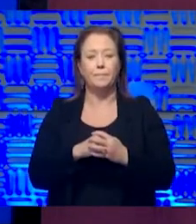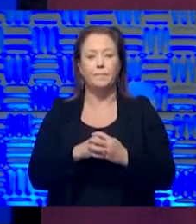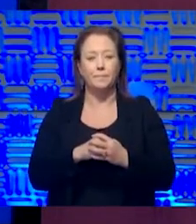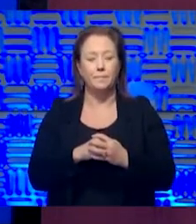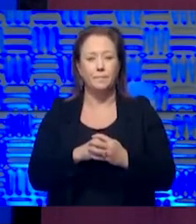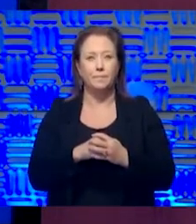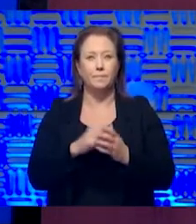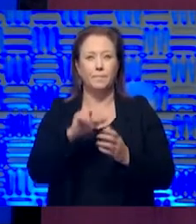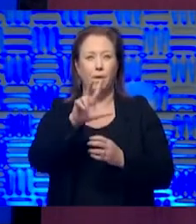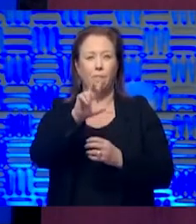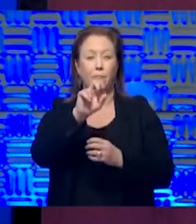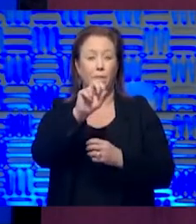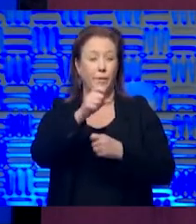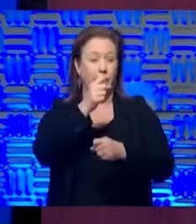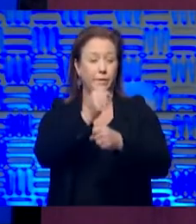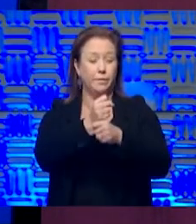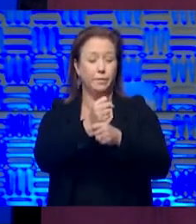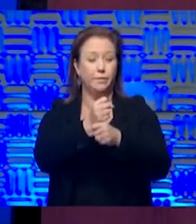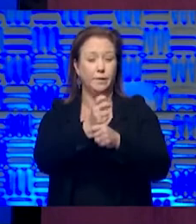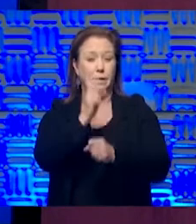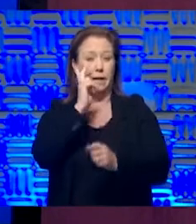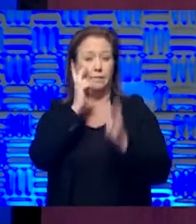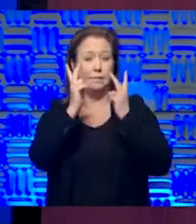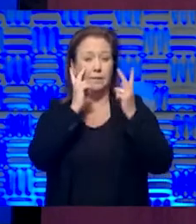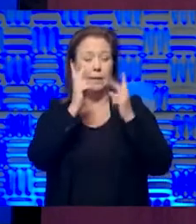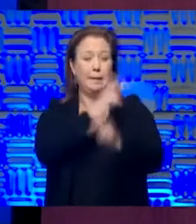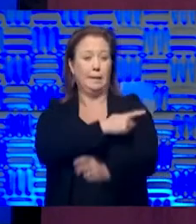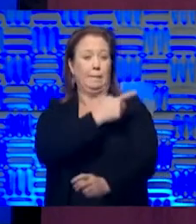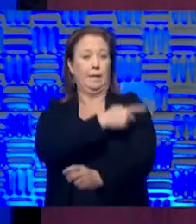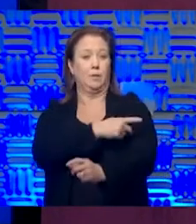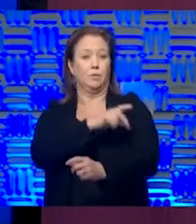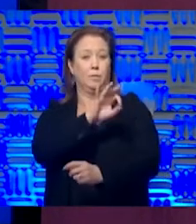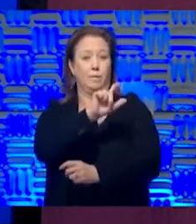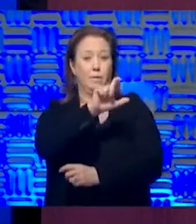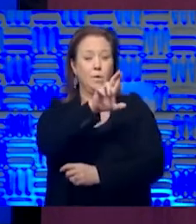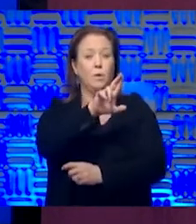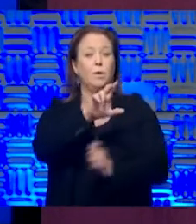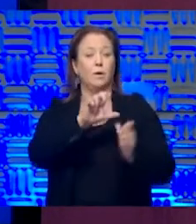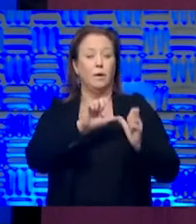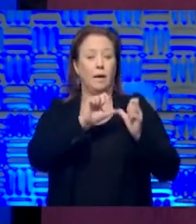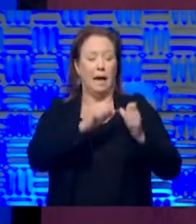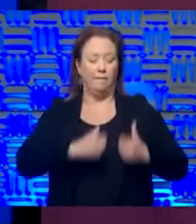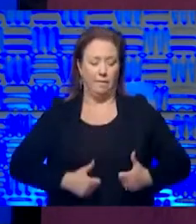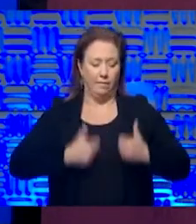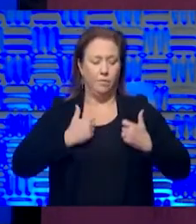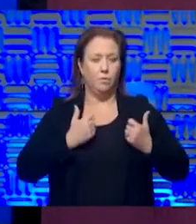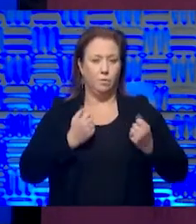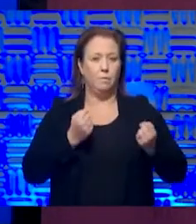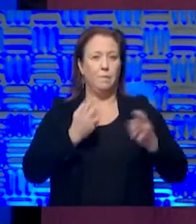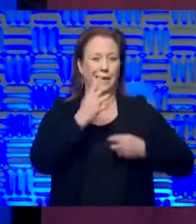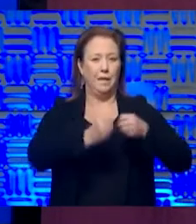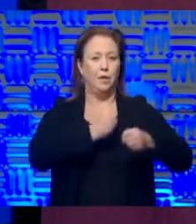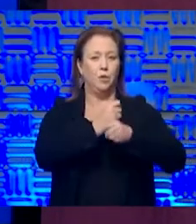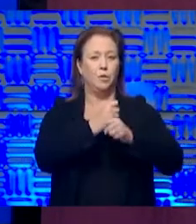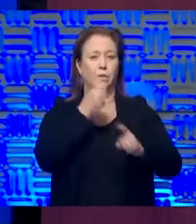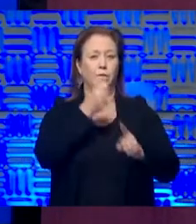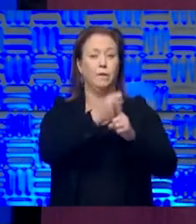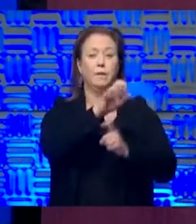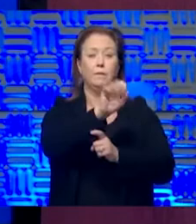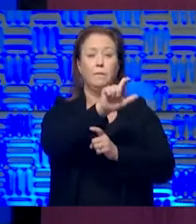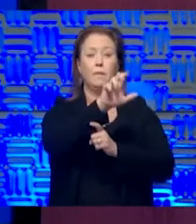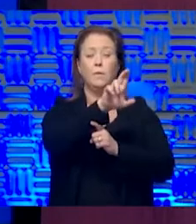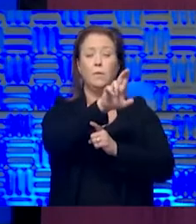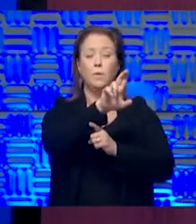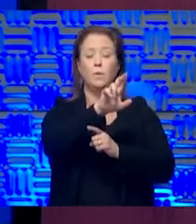it, it's been about 30 years. I've seen a lot of patients with influenza and have lived through a lot of influenza, uh, outbreaks. Um,